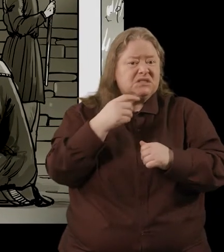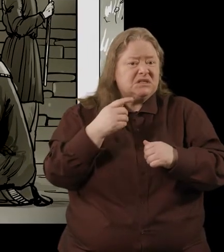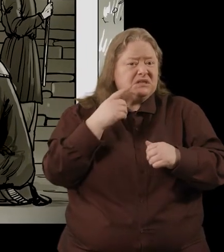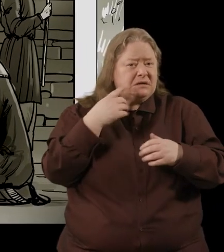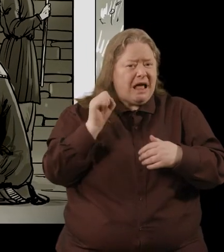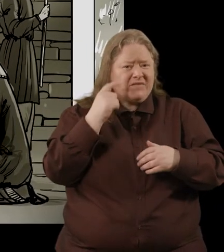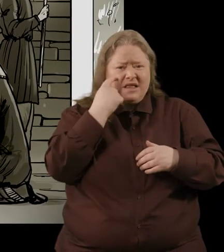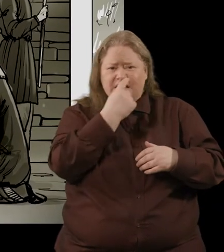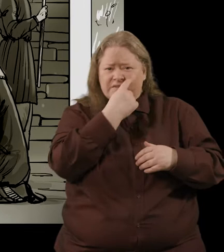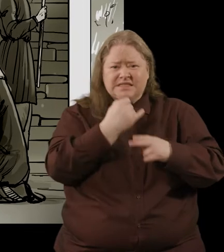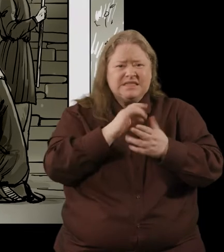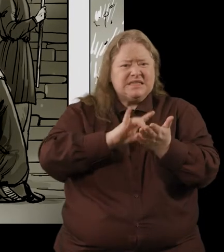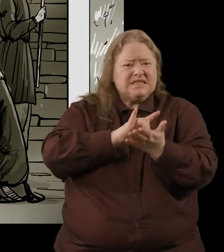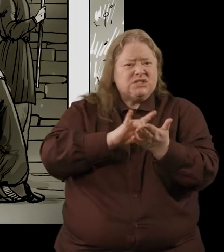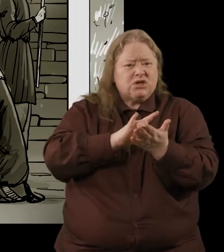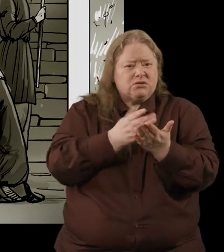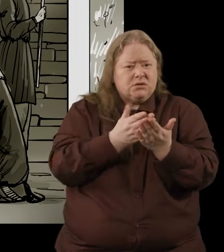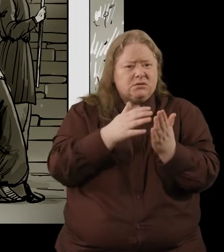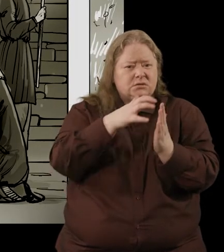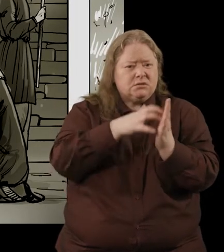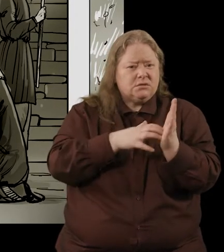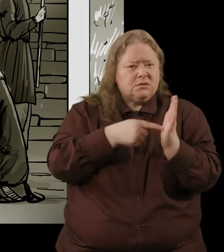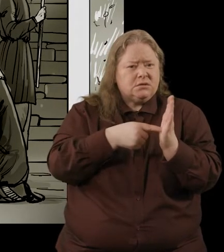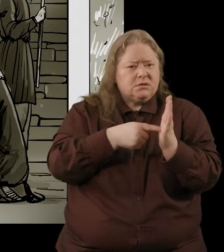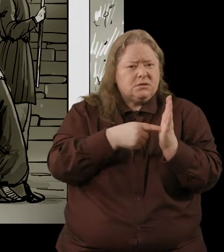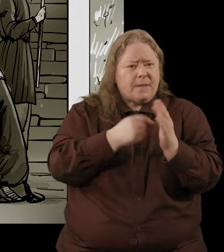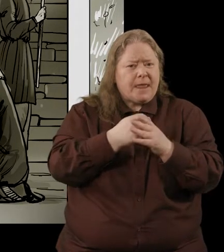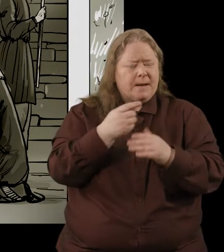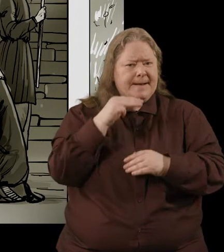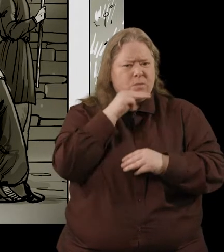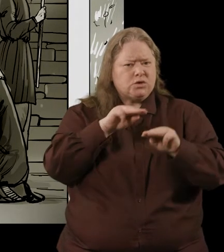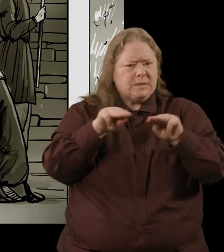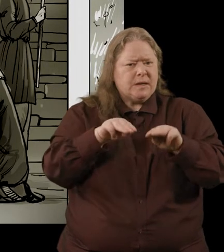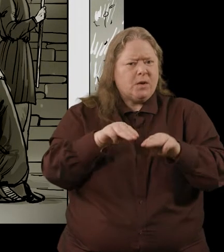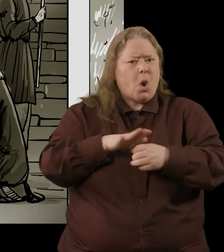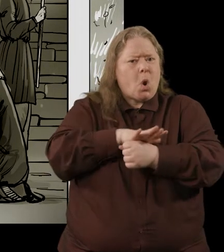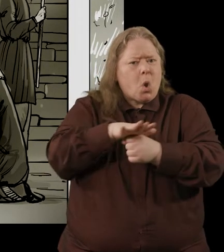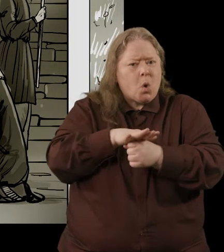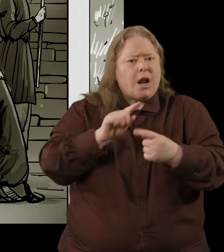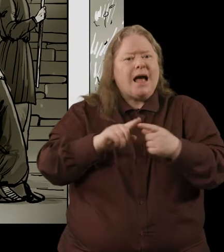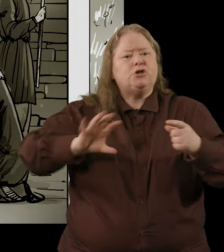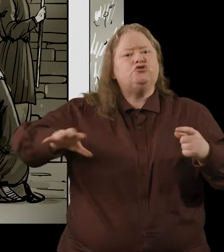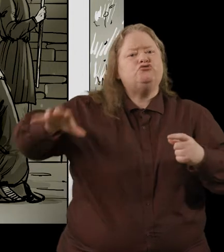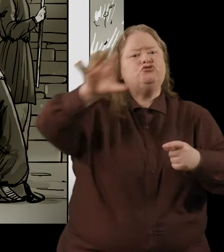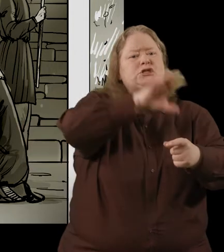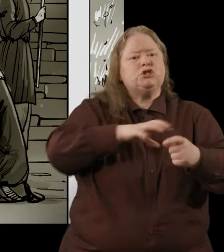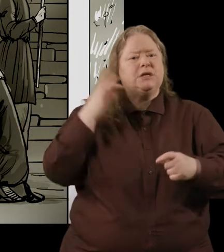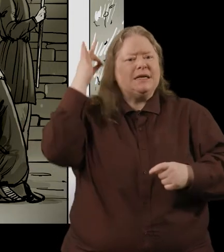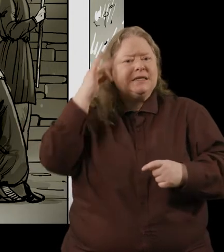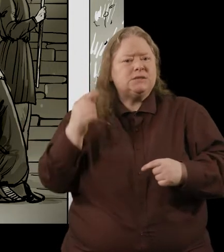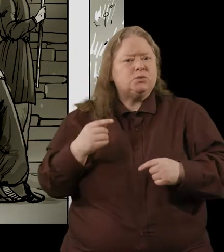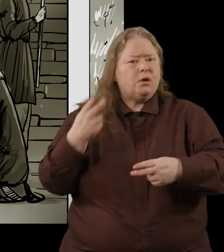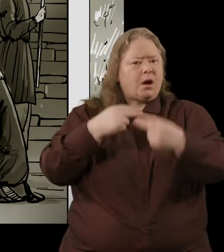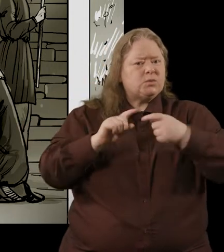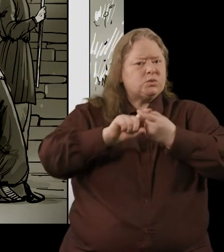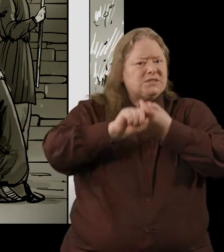also, there's evidence in historical sources for quite important people, local and regional kings who were coming